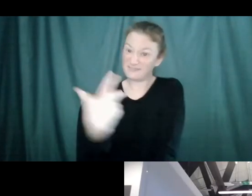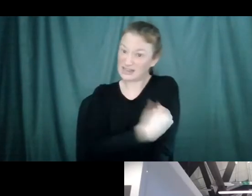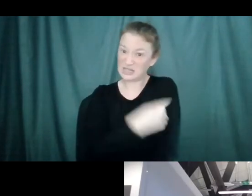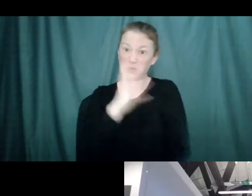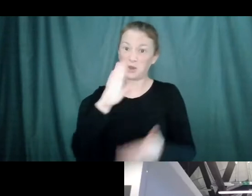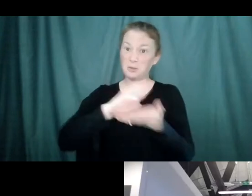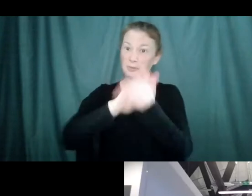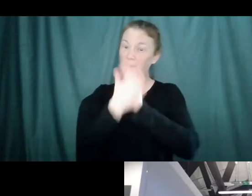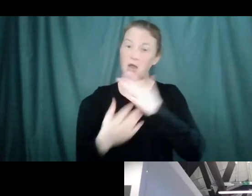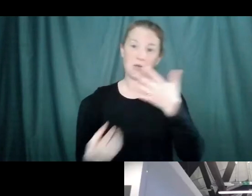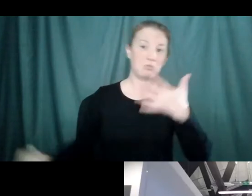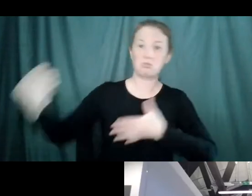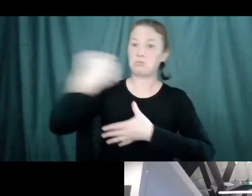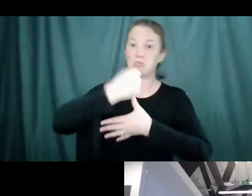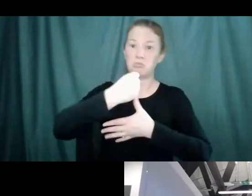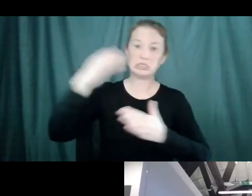moving forward?